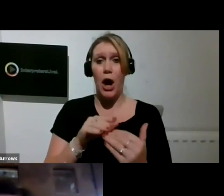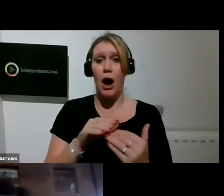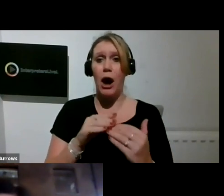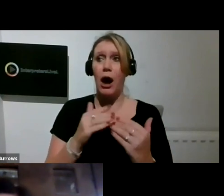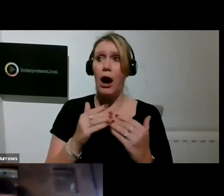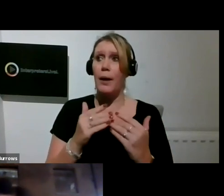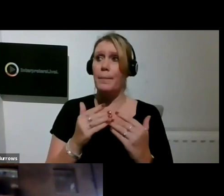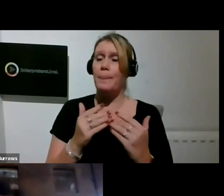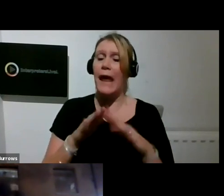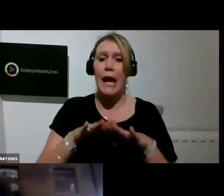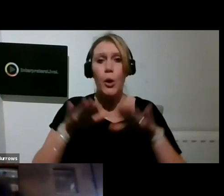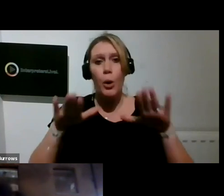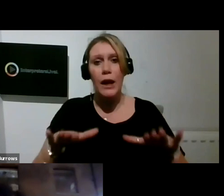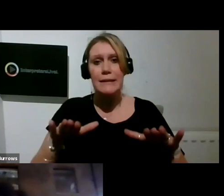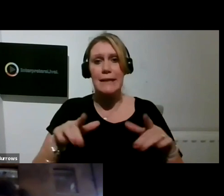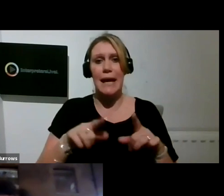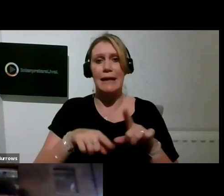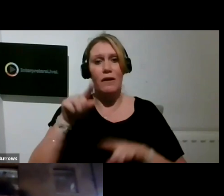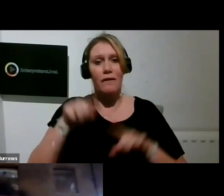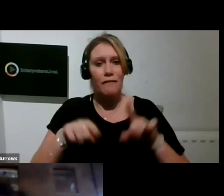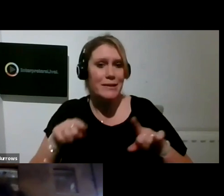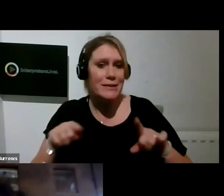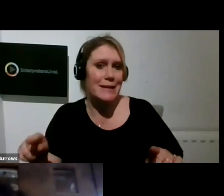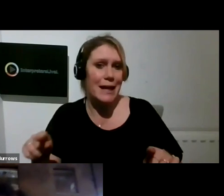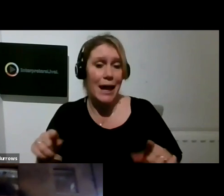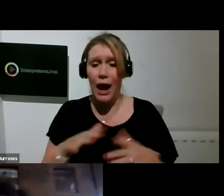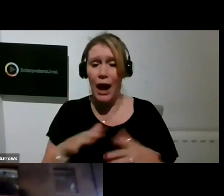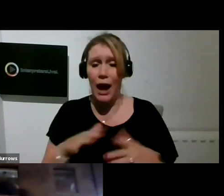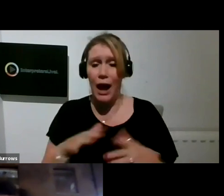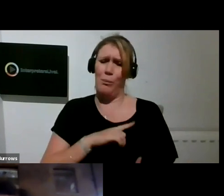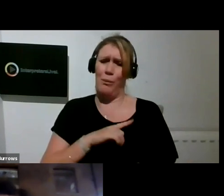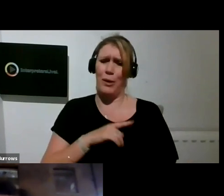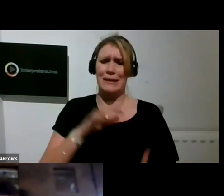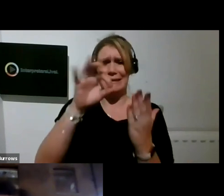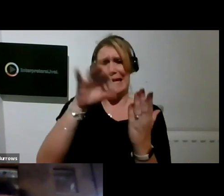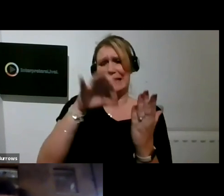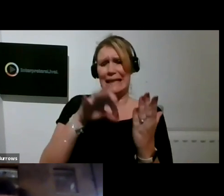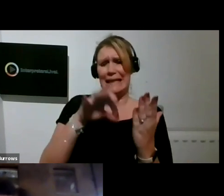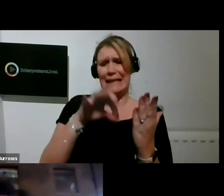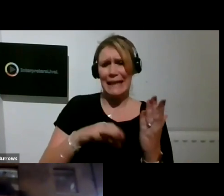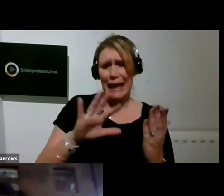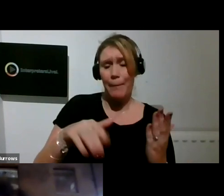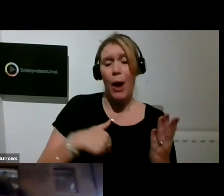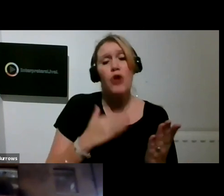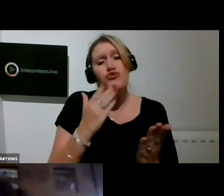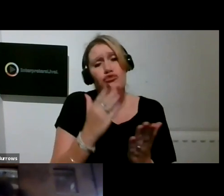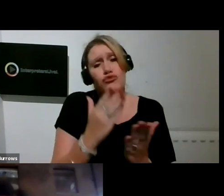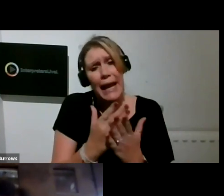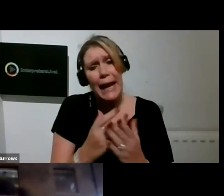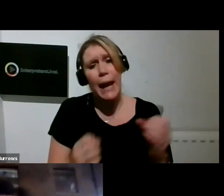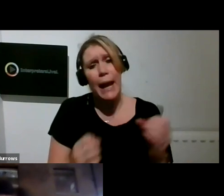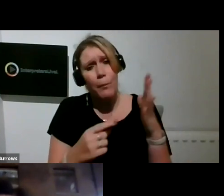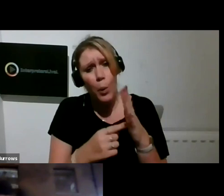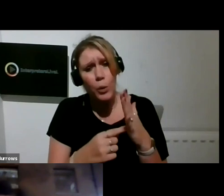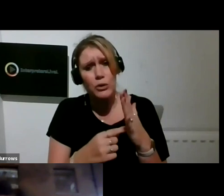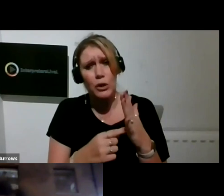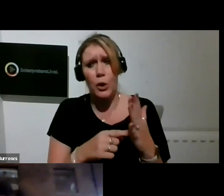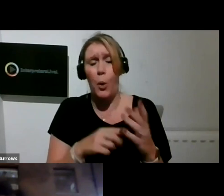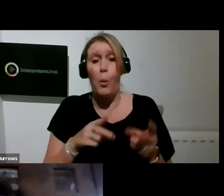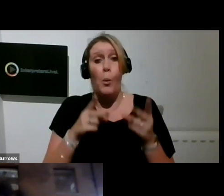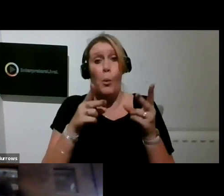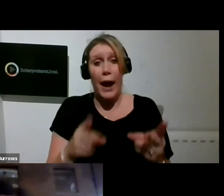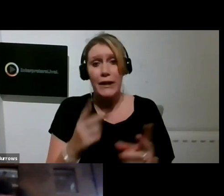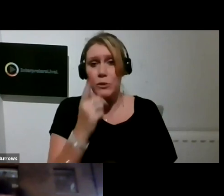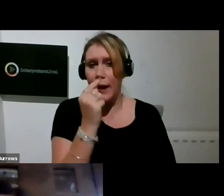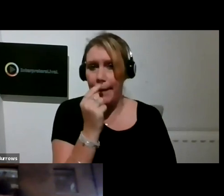a tick box exercise, but genuinely manifesting in a way that really helps enable people. I know that we've got a long way to go.